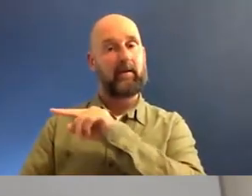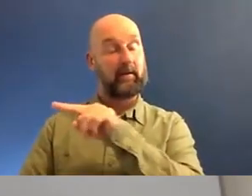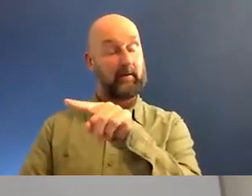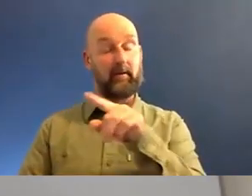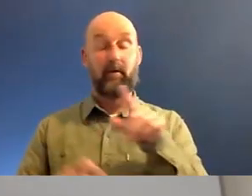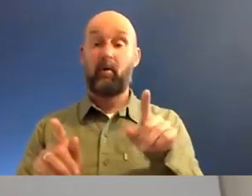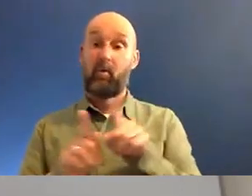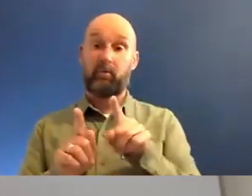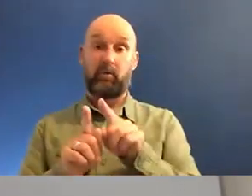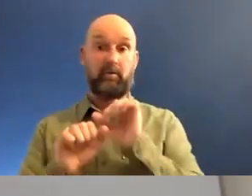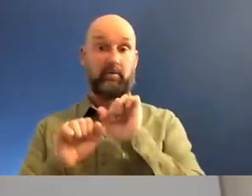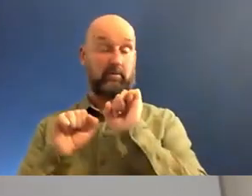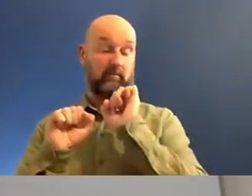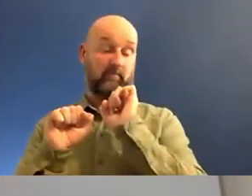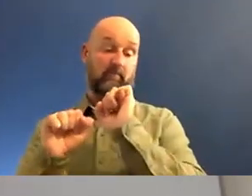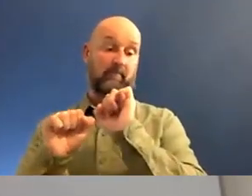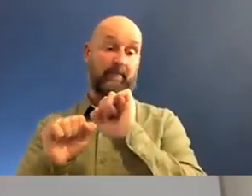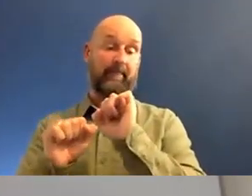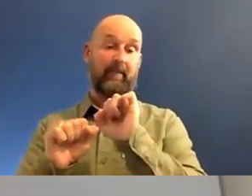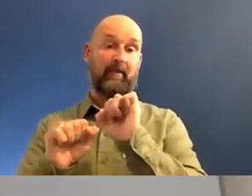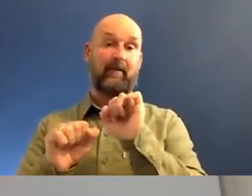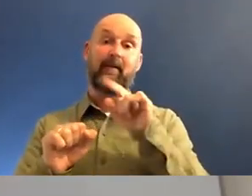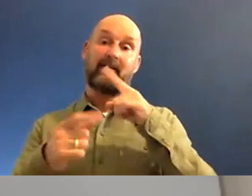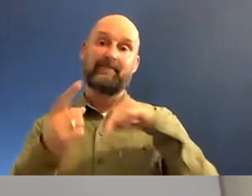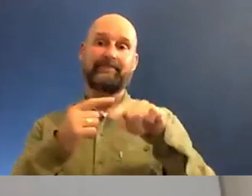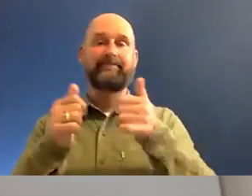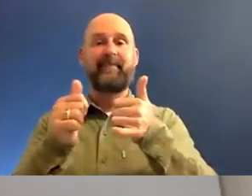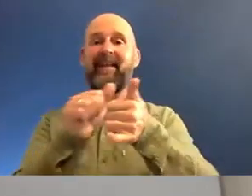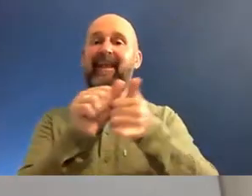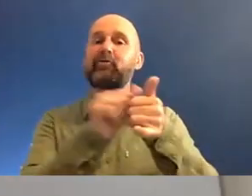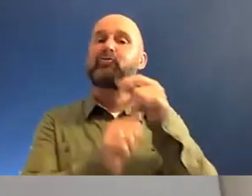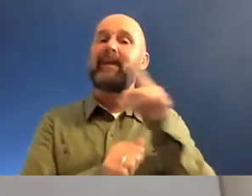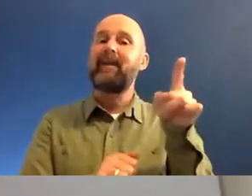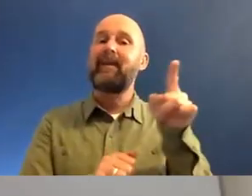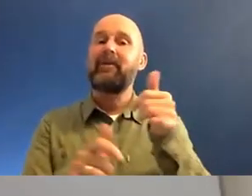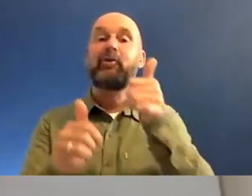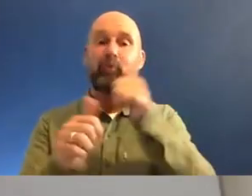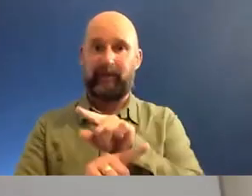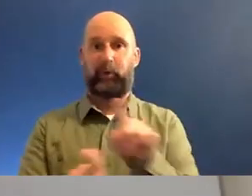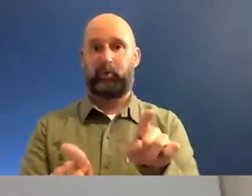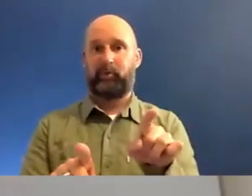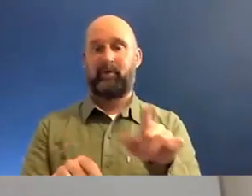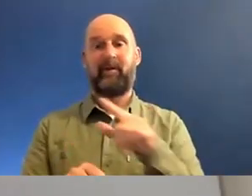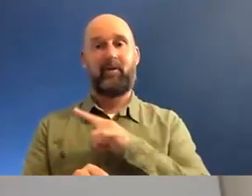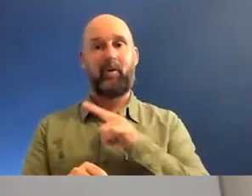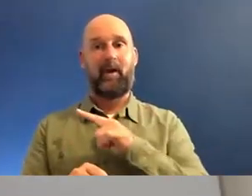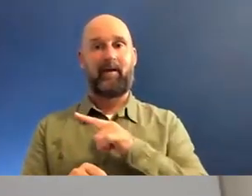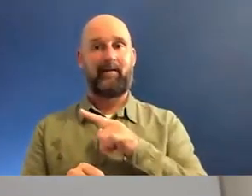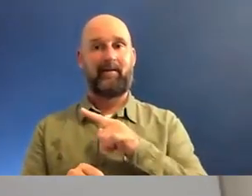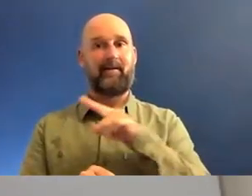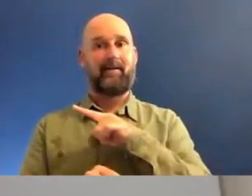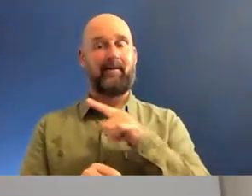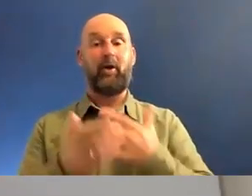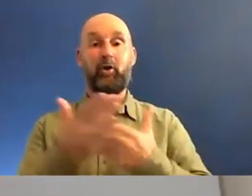what you're being used in the service of. Because ultimately, as a rookie in any